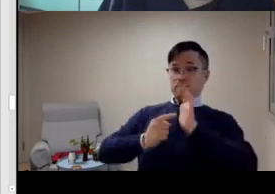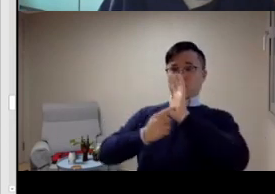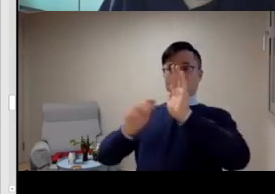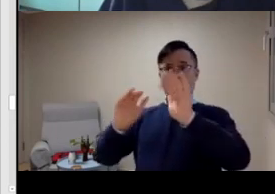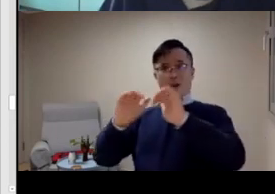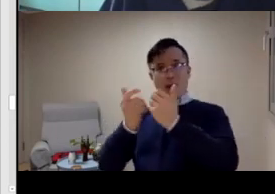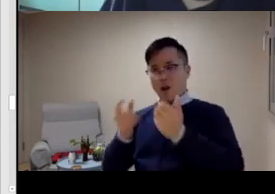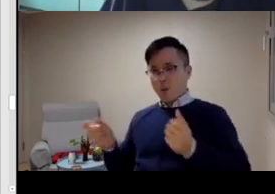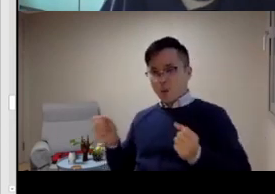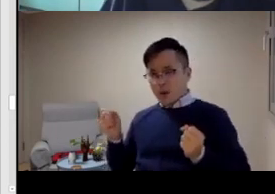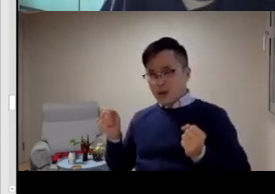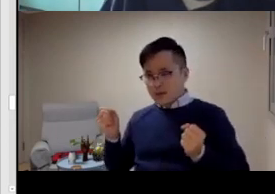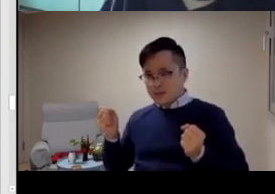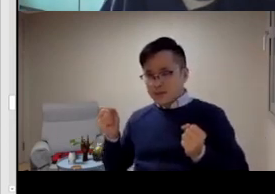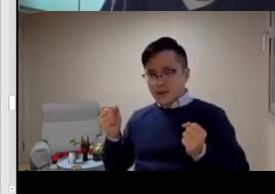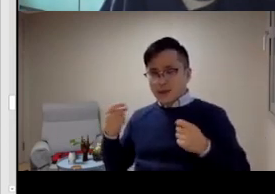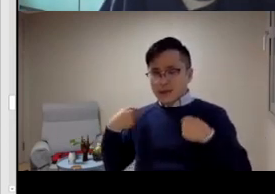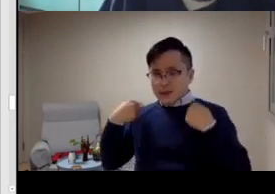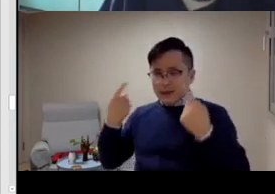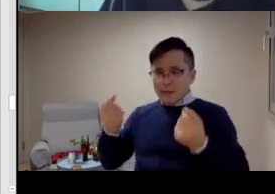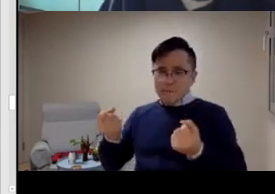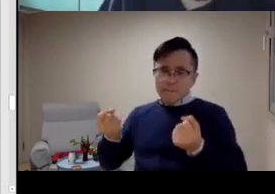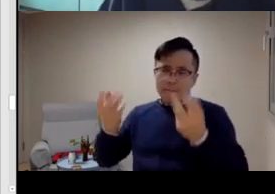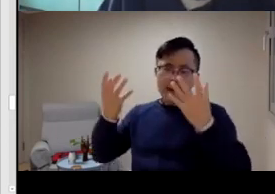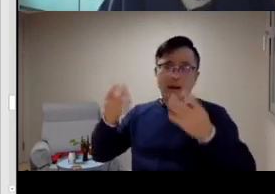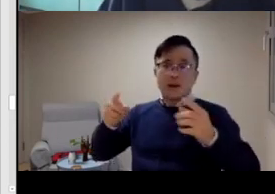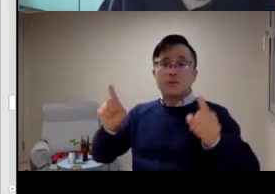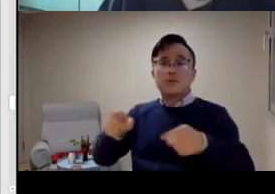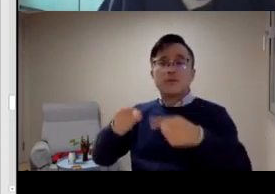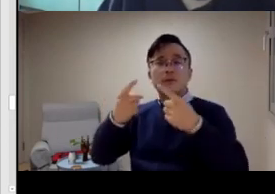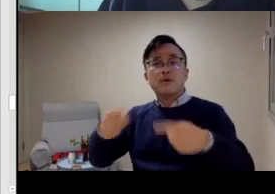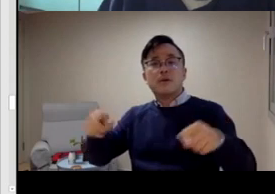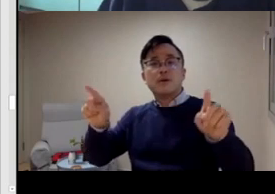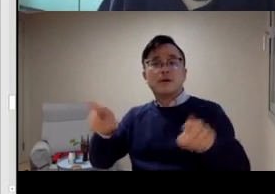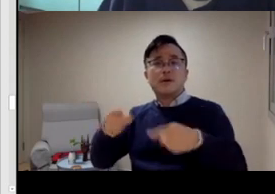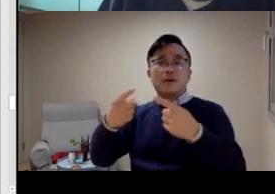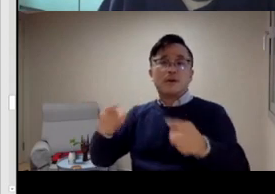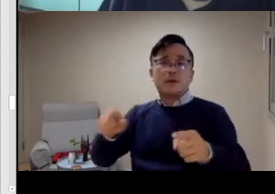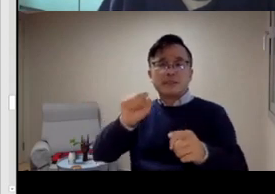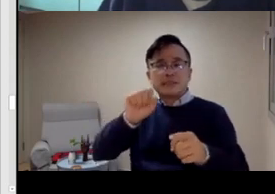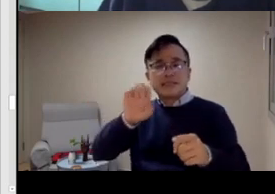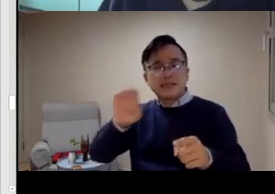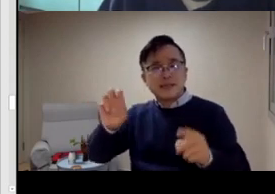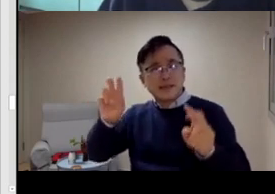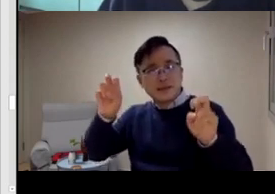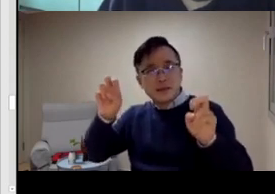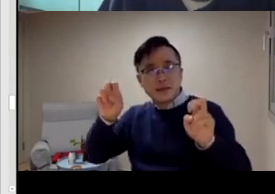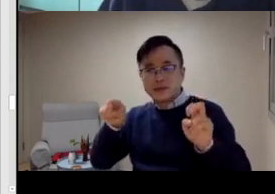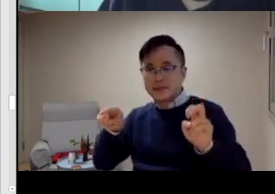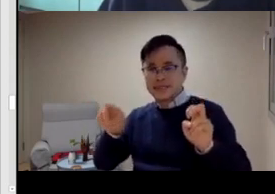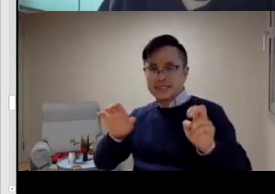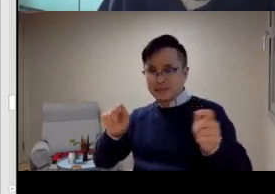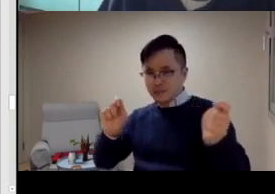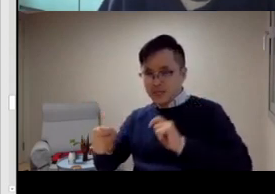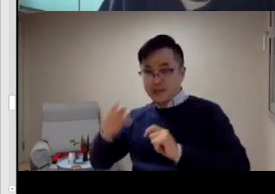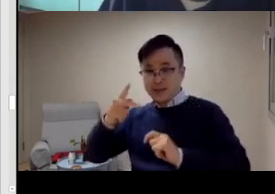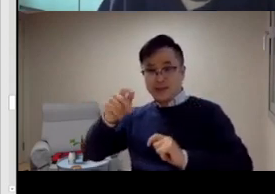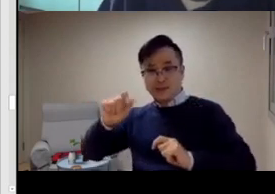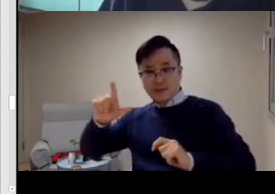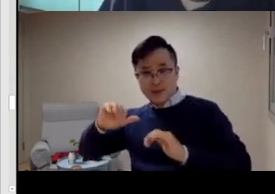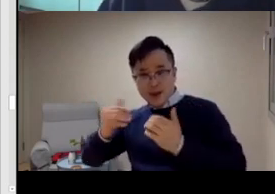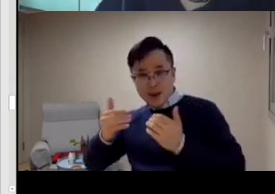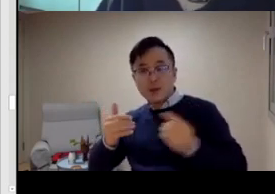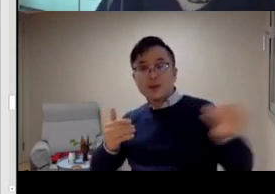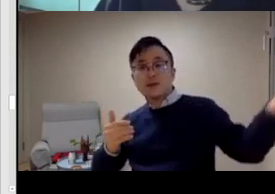the world federation of the deaf is going to recognize the power, the strength, the authenticity and the